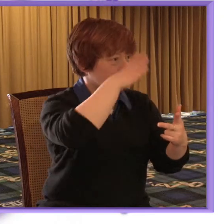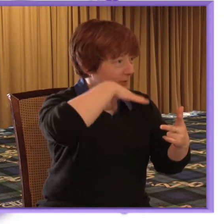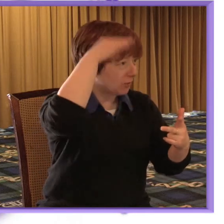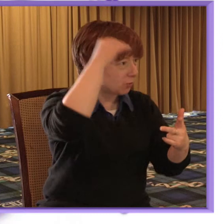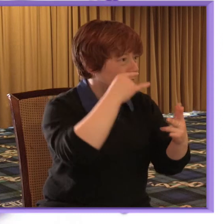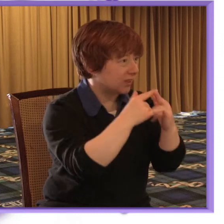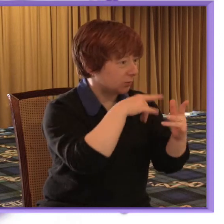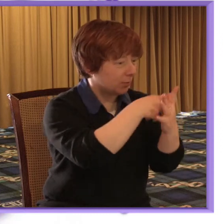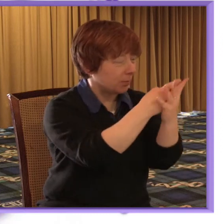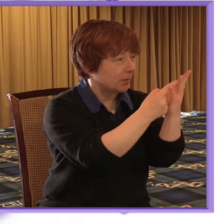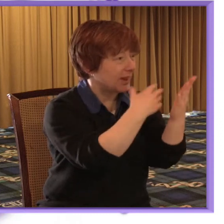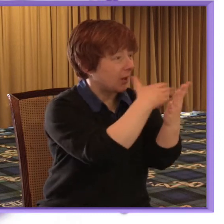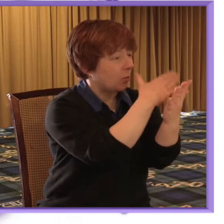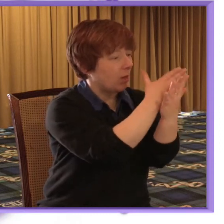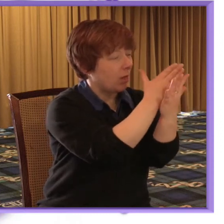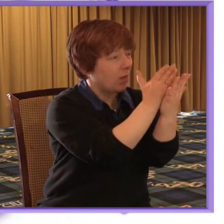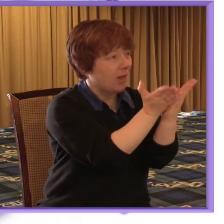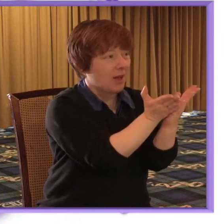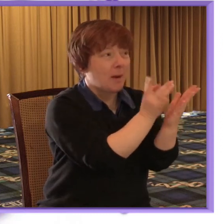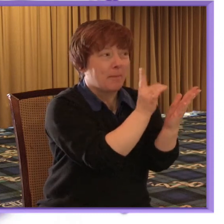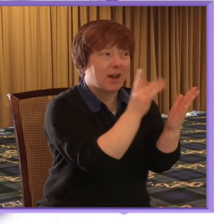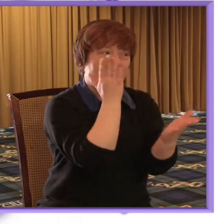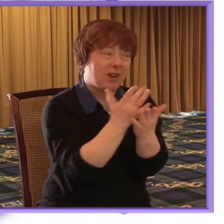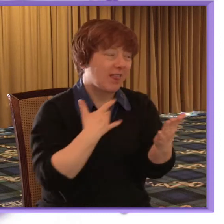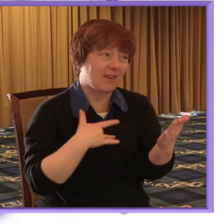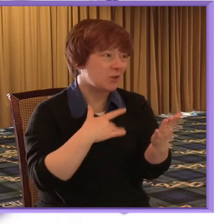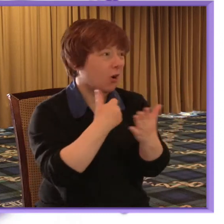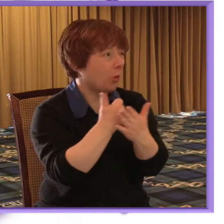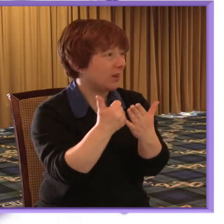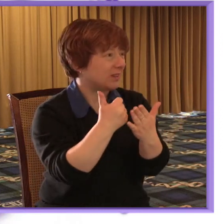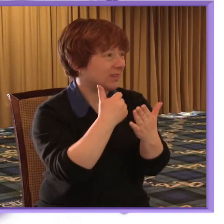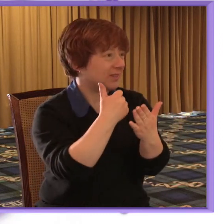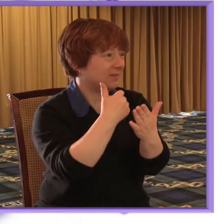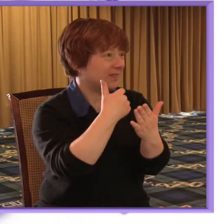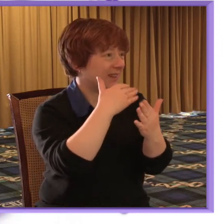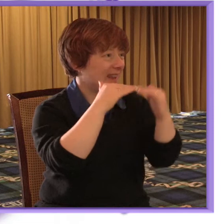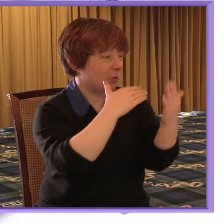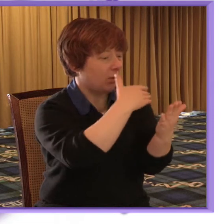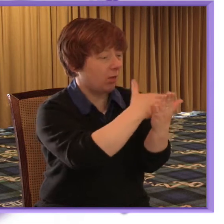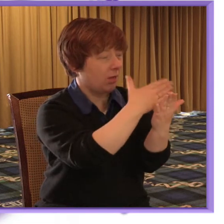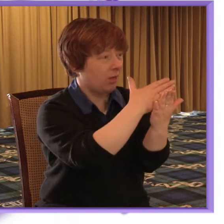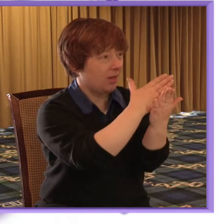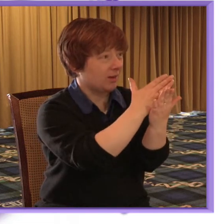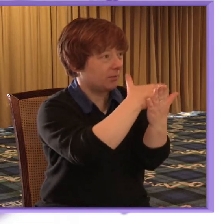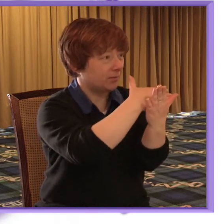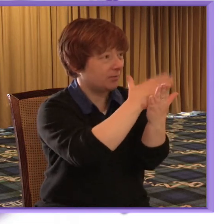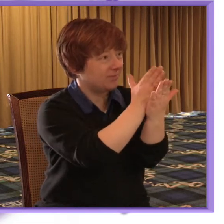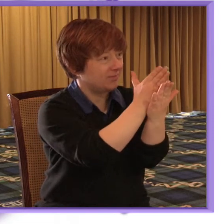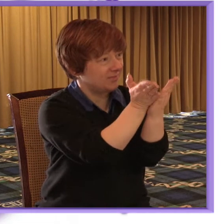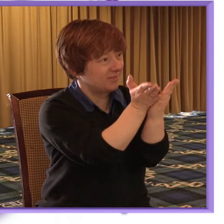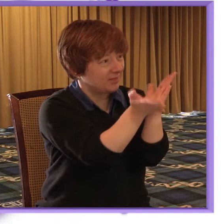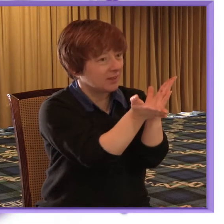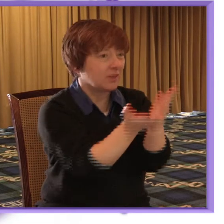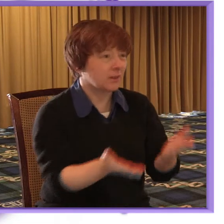nice equal split isn't how things are across the board and that's kind of why we're starting